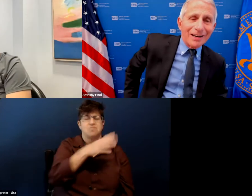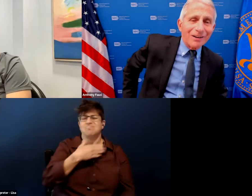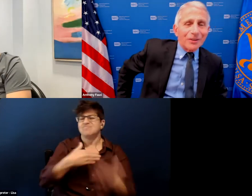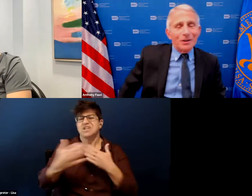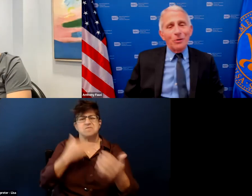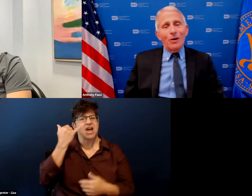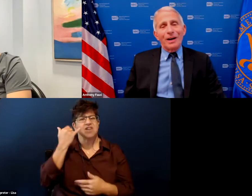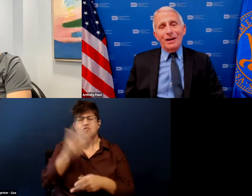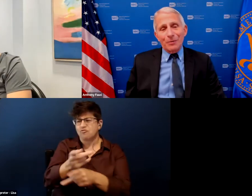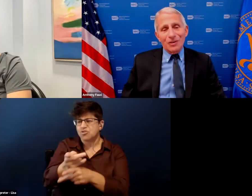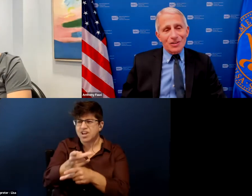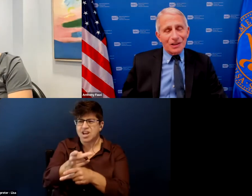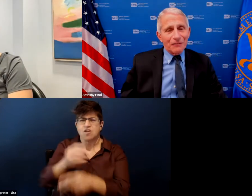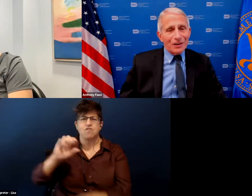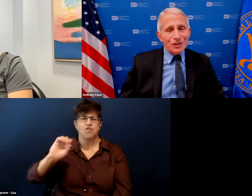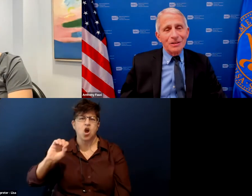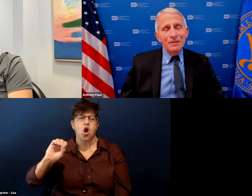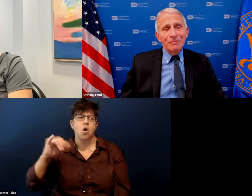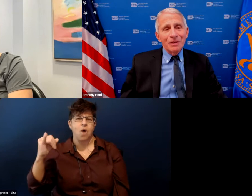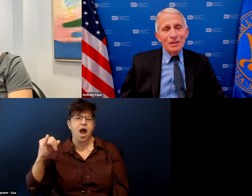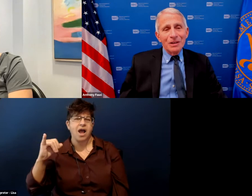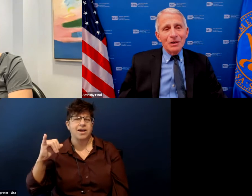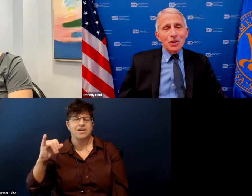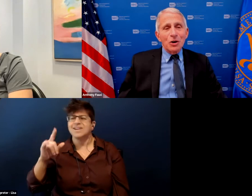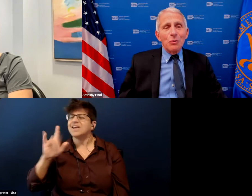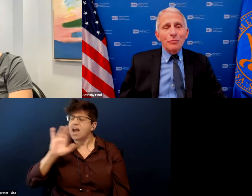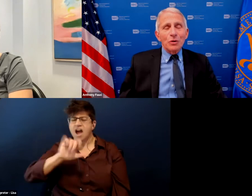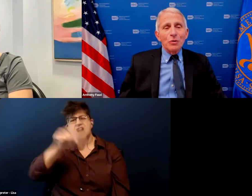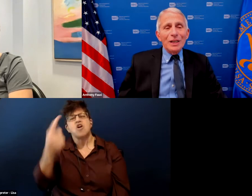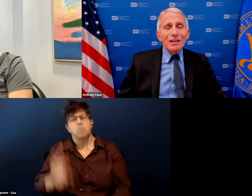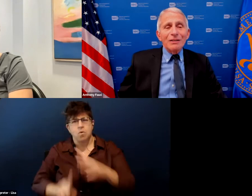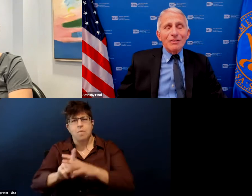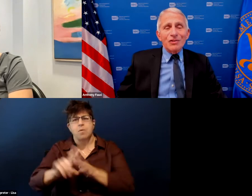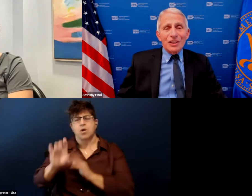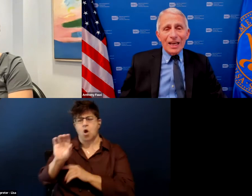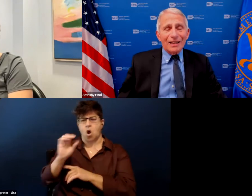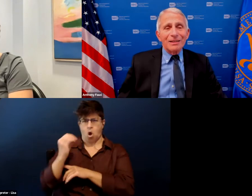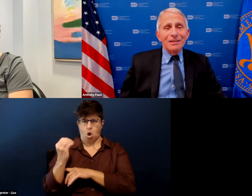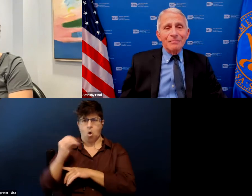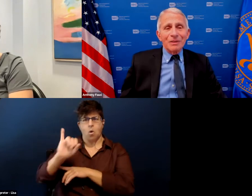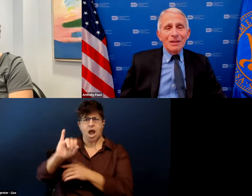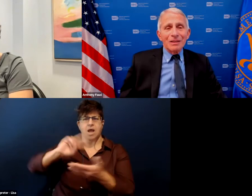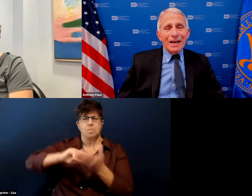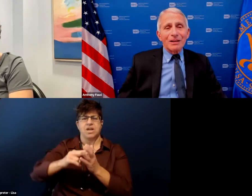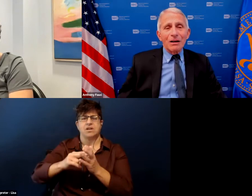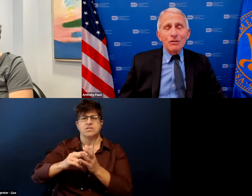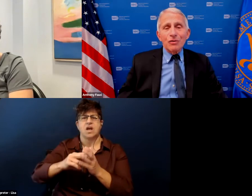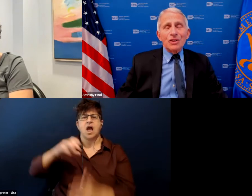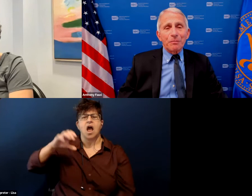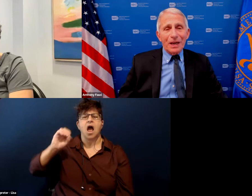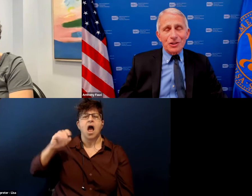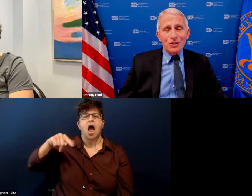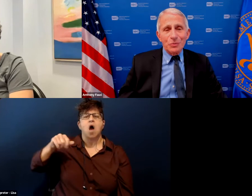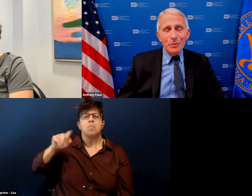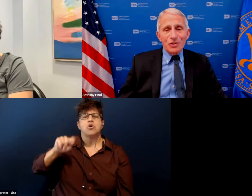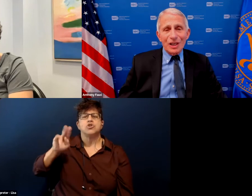back and get another oi opportunistic infection so we didn't understand that the hundreds